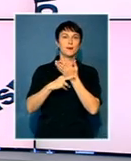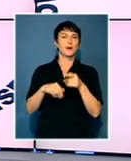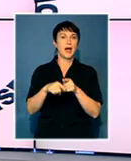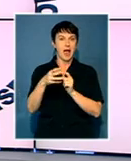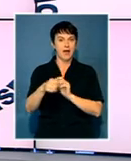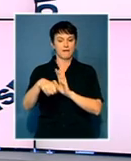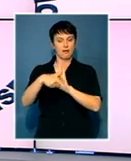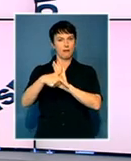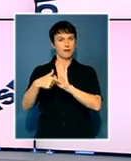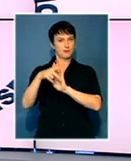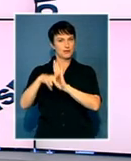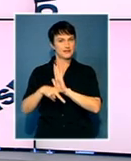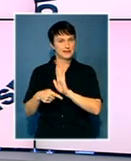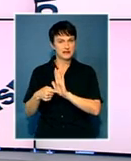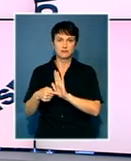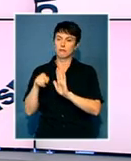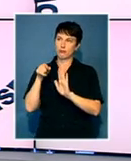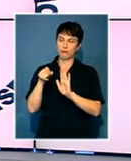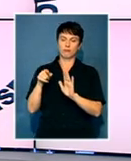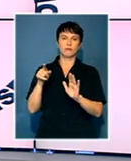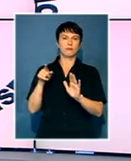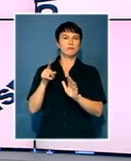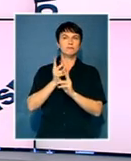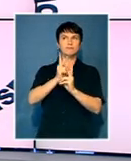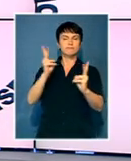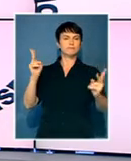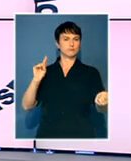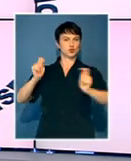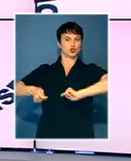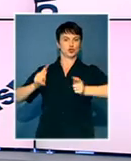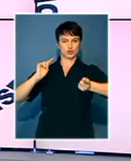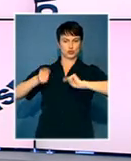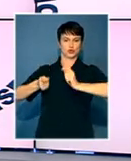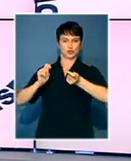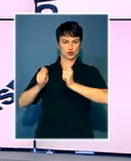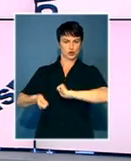education has brought about a total transformation at institutions across the country.